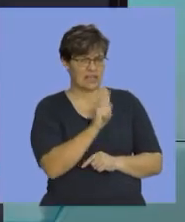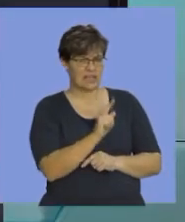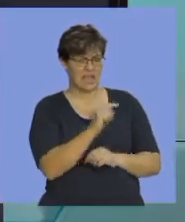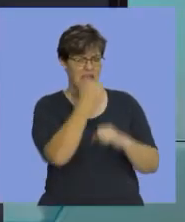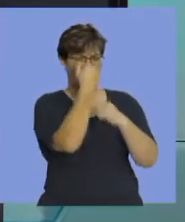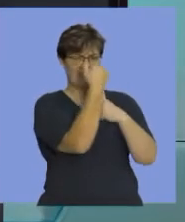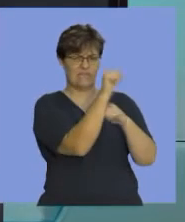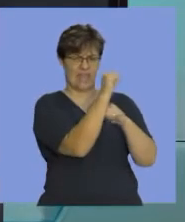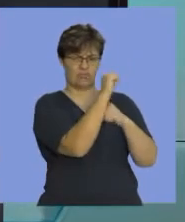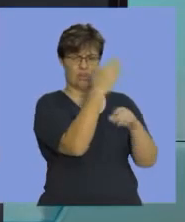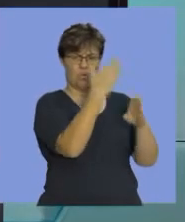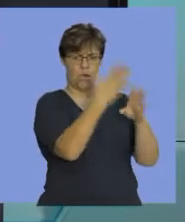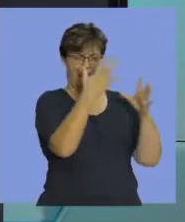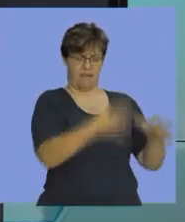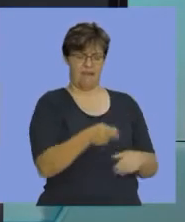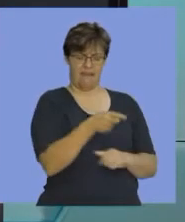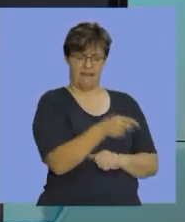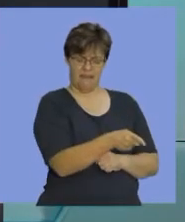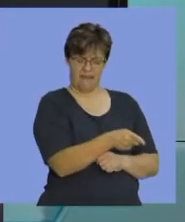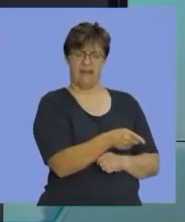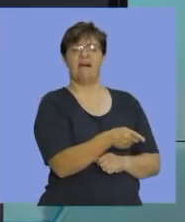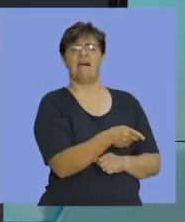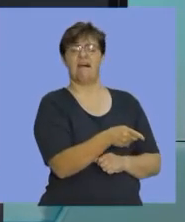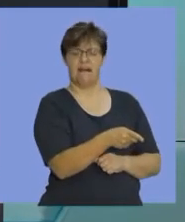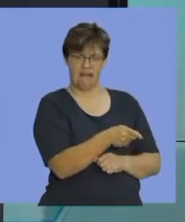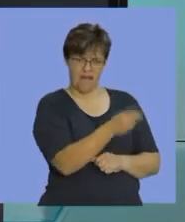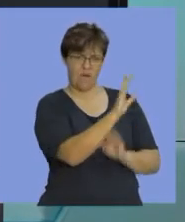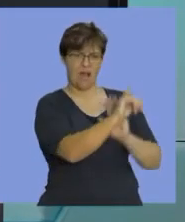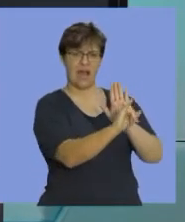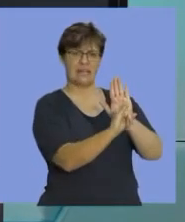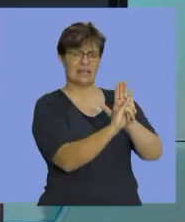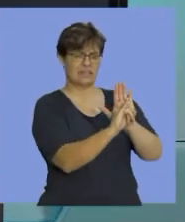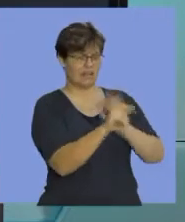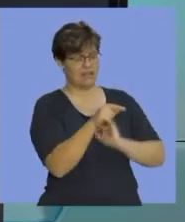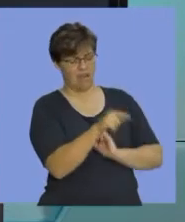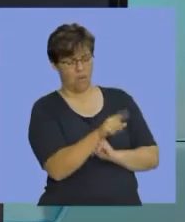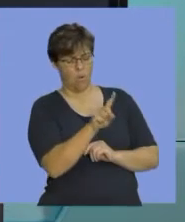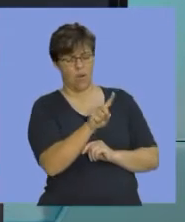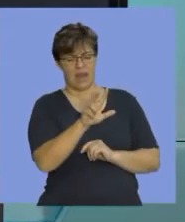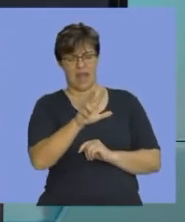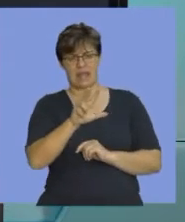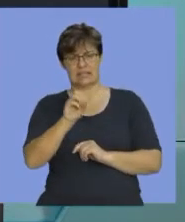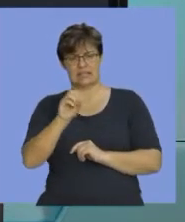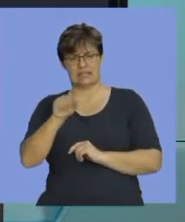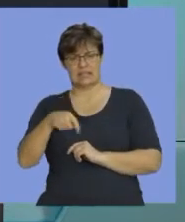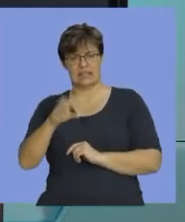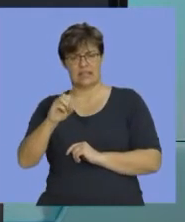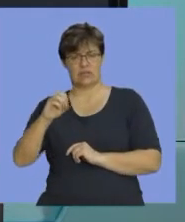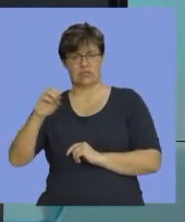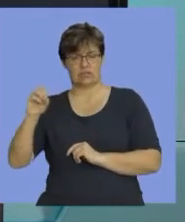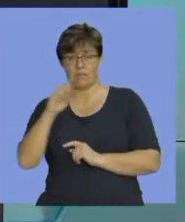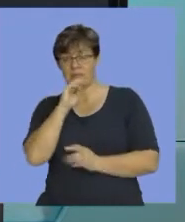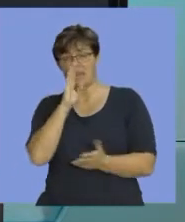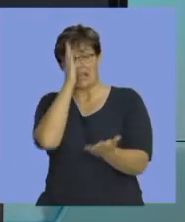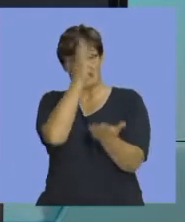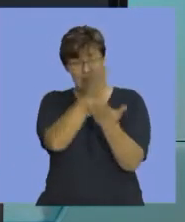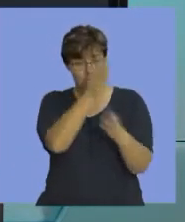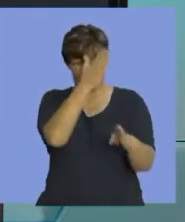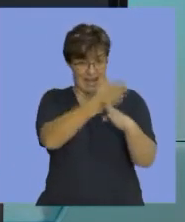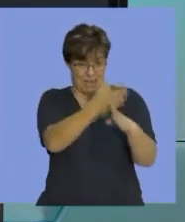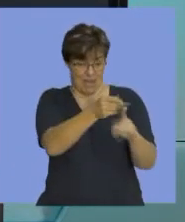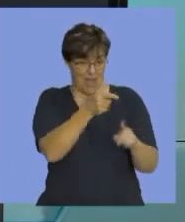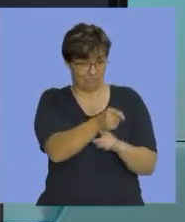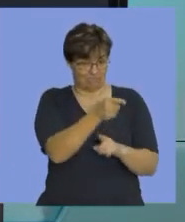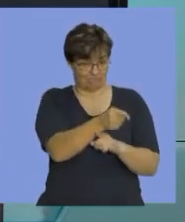factory workers, you immediately identify that figure as what? As your direct labor.